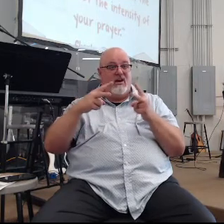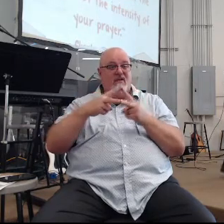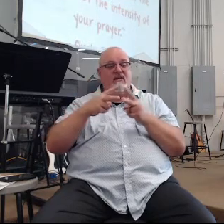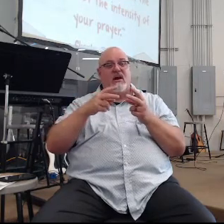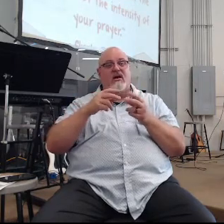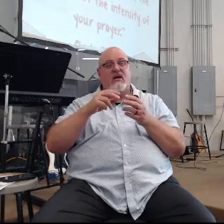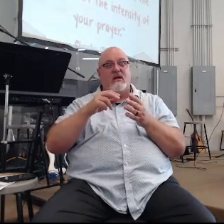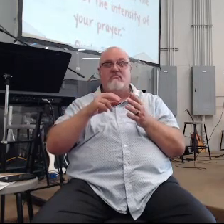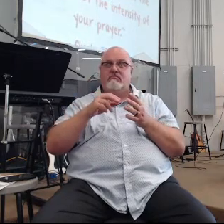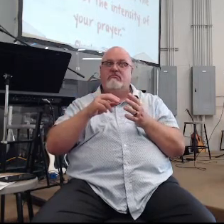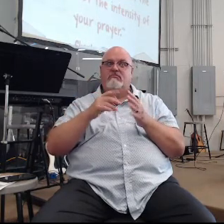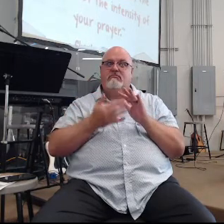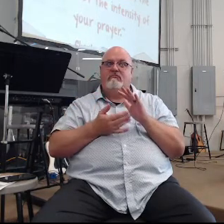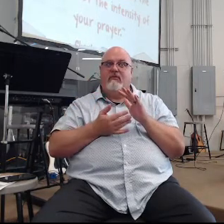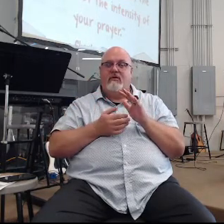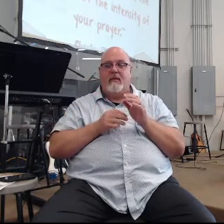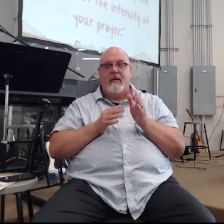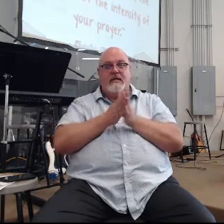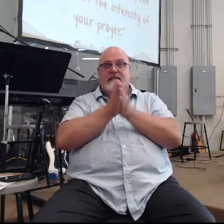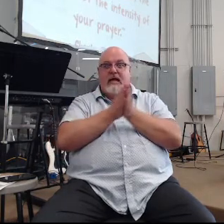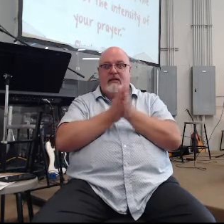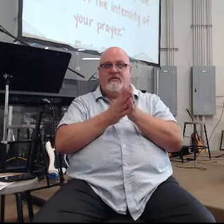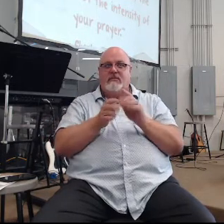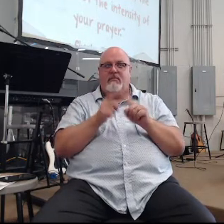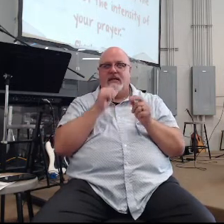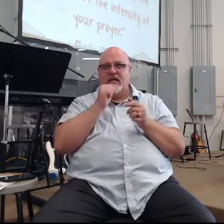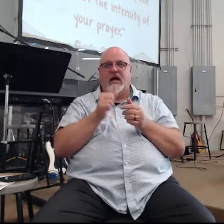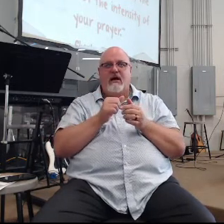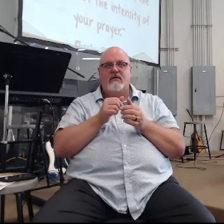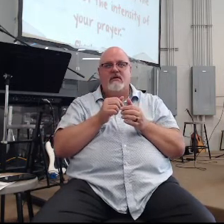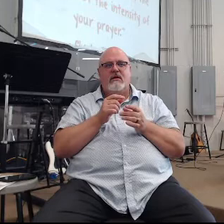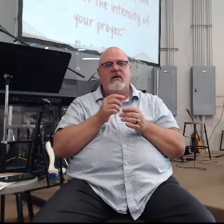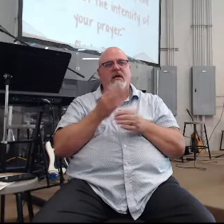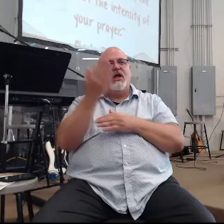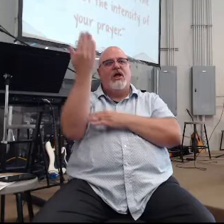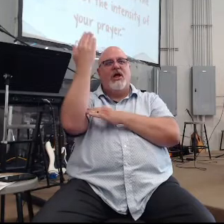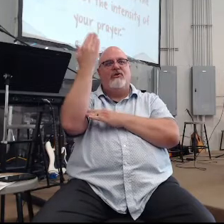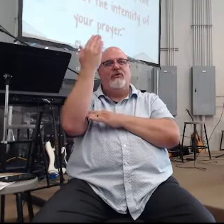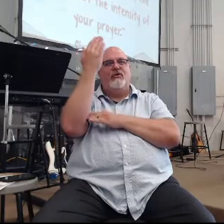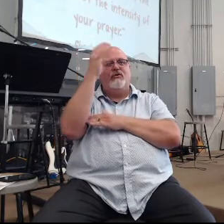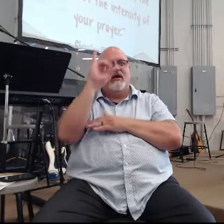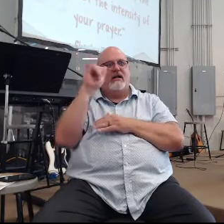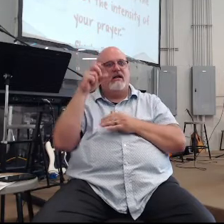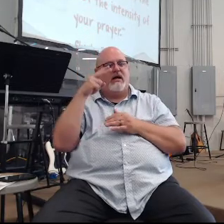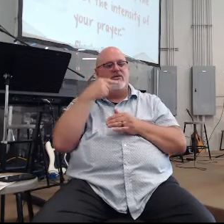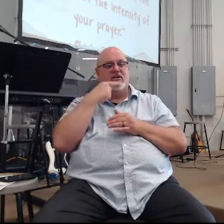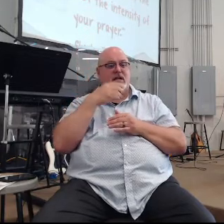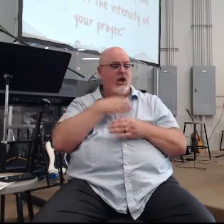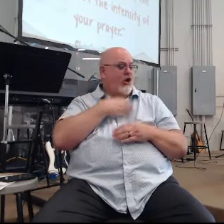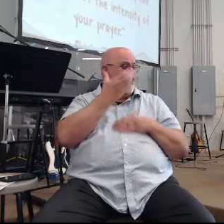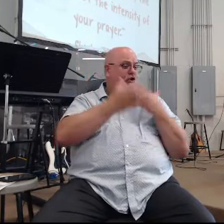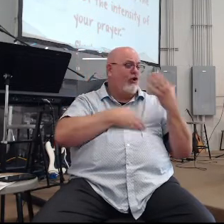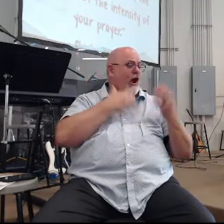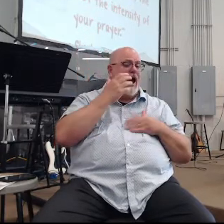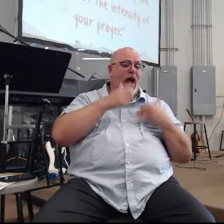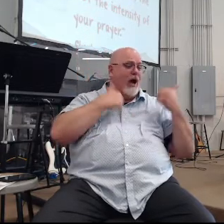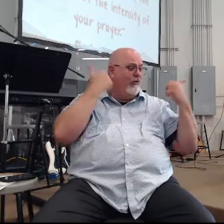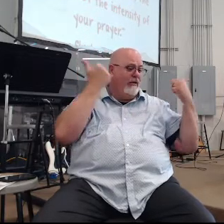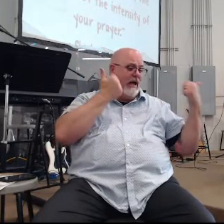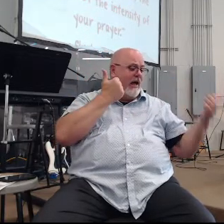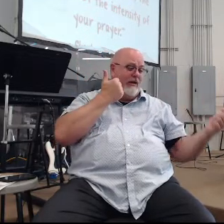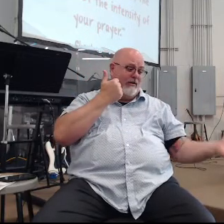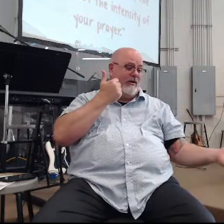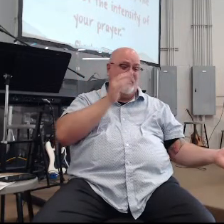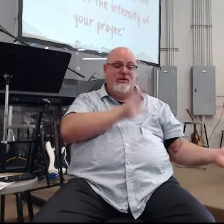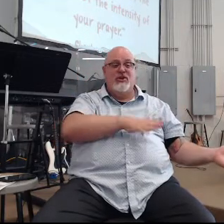it says so let's keep going at noon Elijah mocked them saying cry aloud so he's like cry louder for he is a